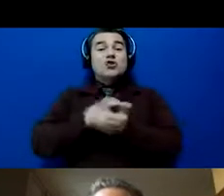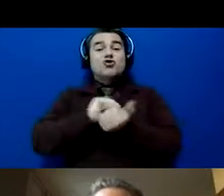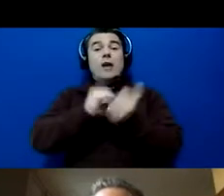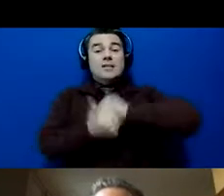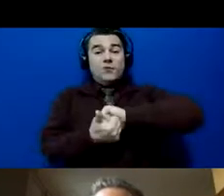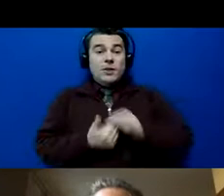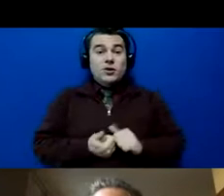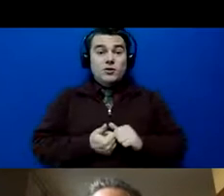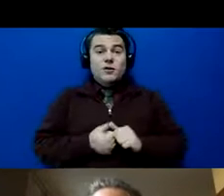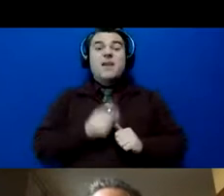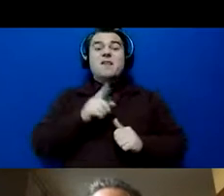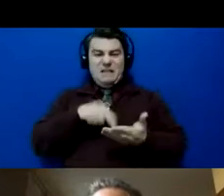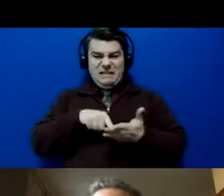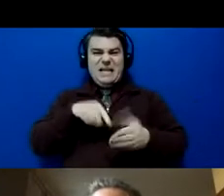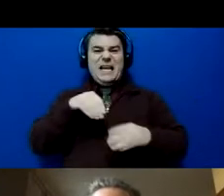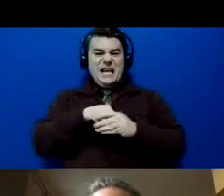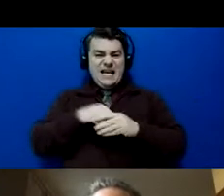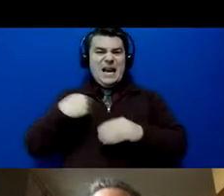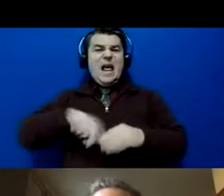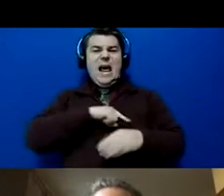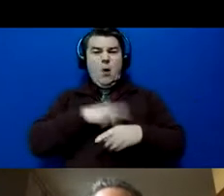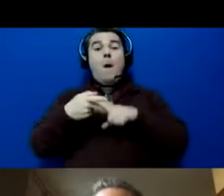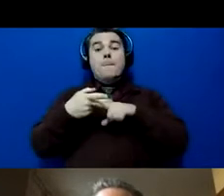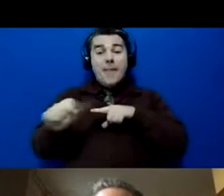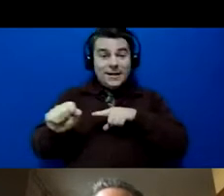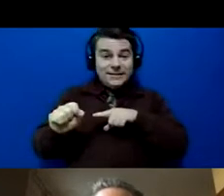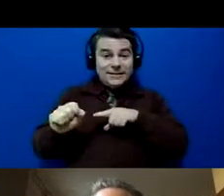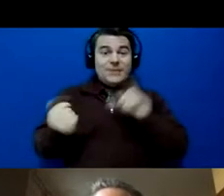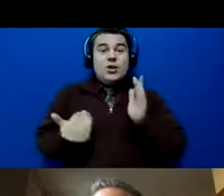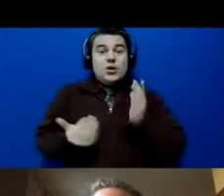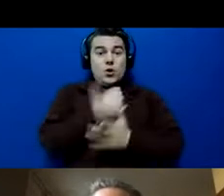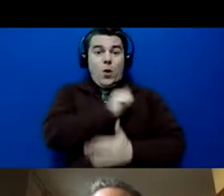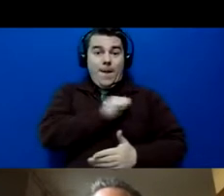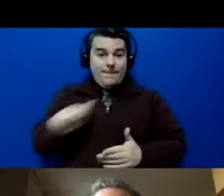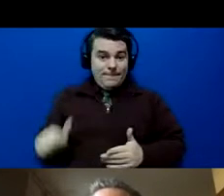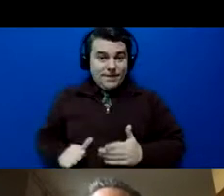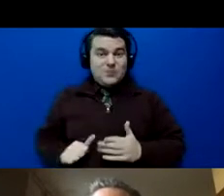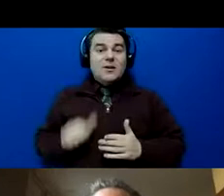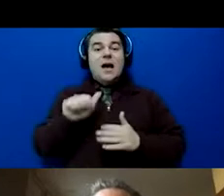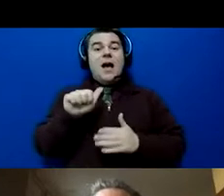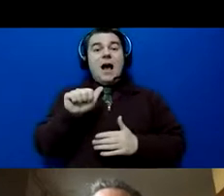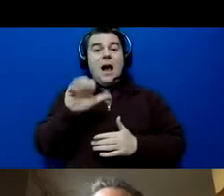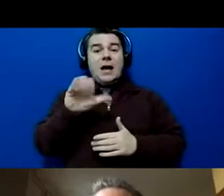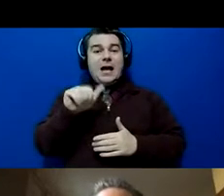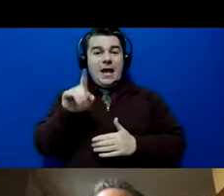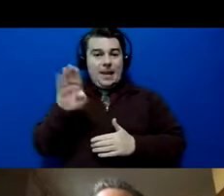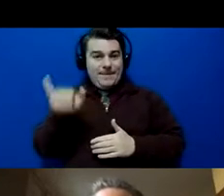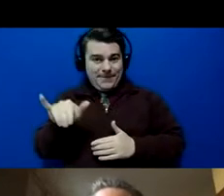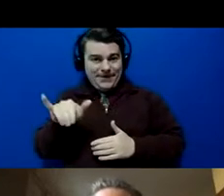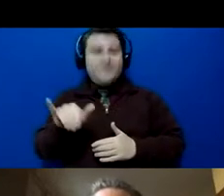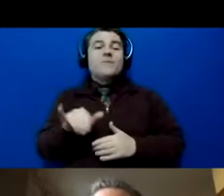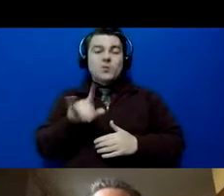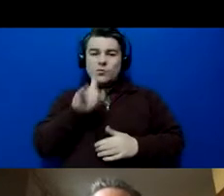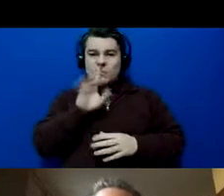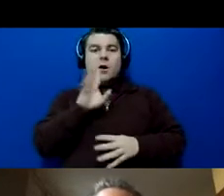is in our Plexus New Ambassador Academy. This is what we've been talking about